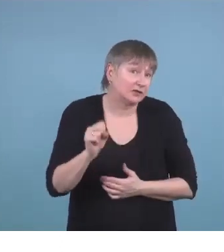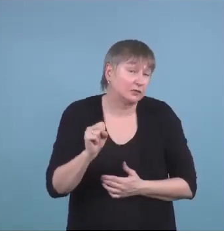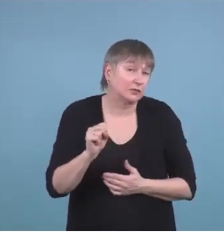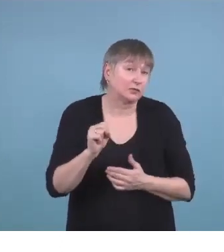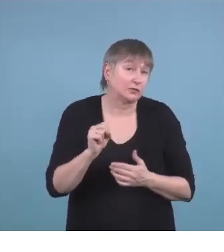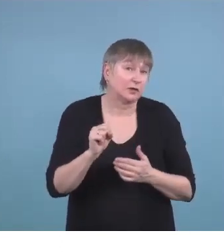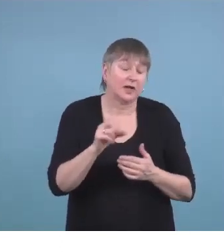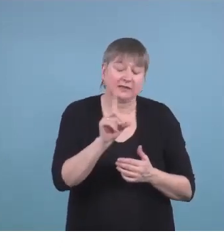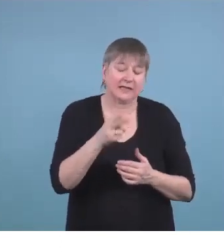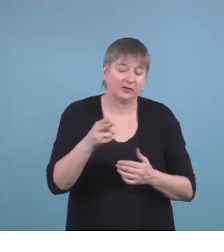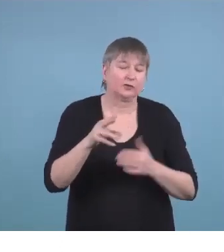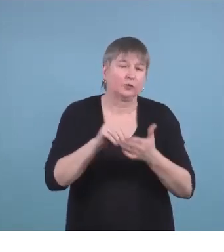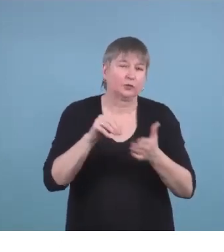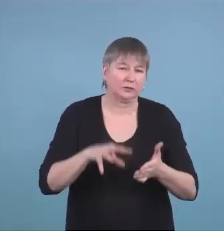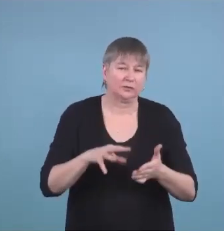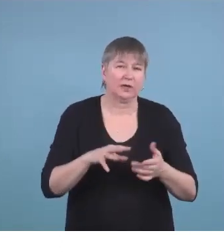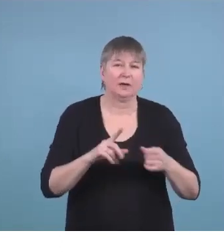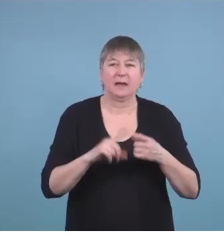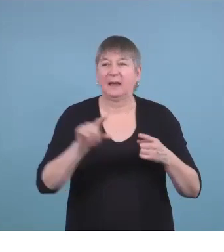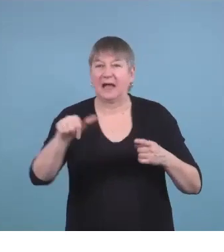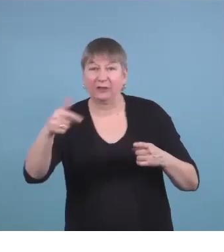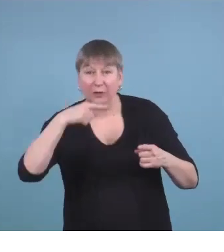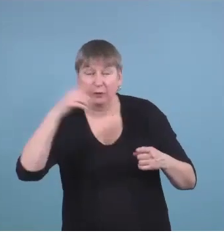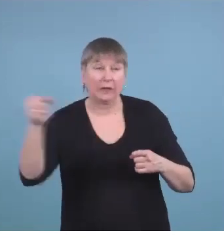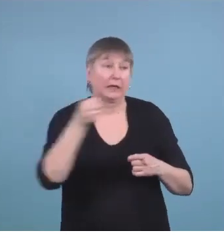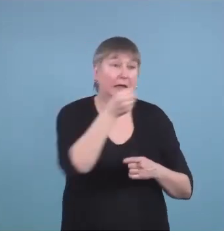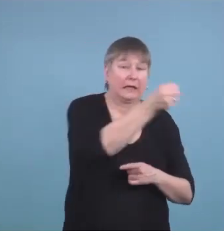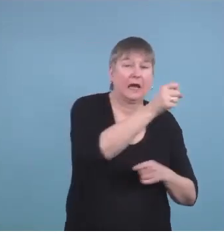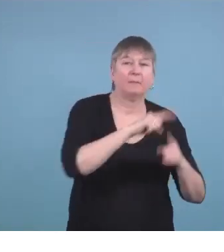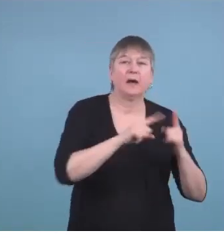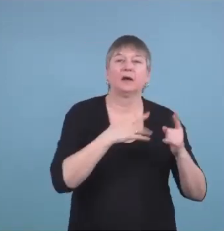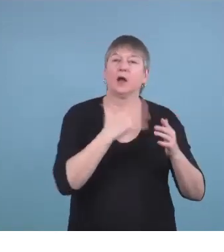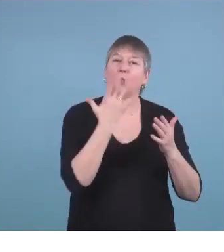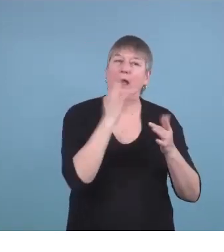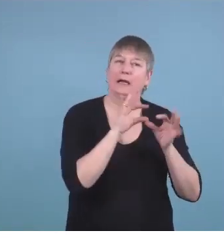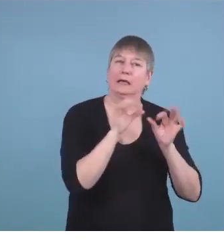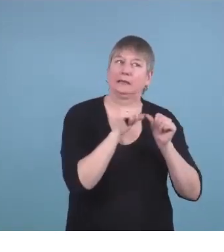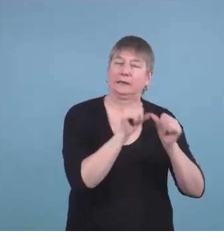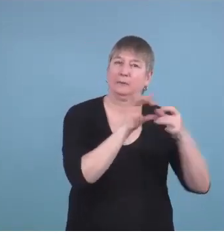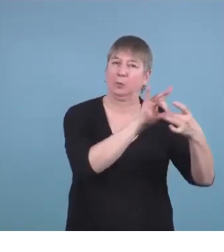don't lose the bond between the school and a company that was willing to work with us